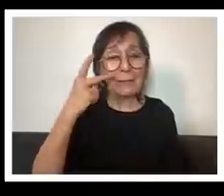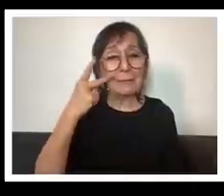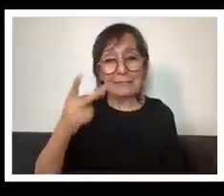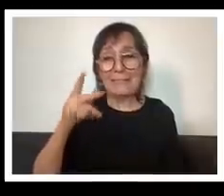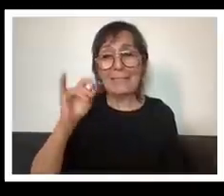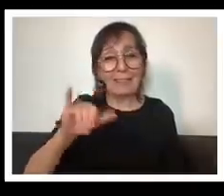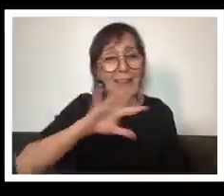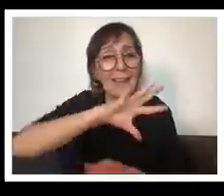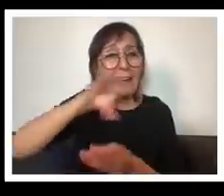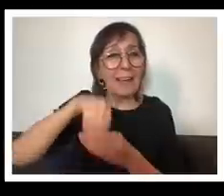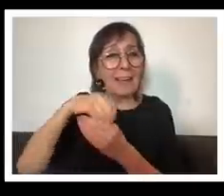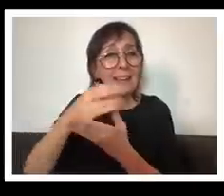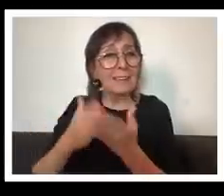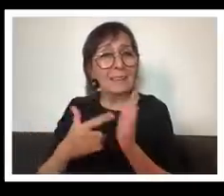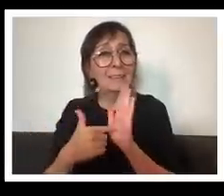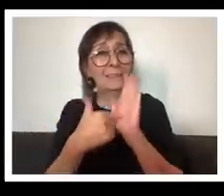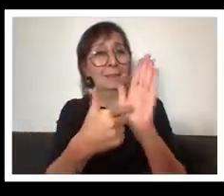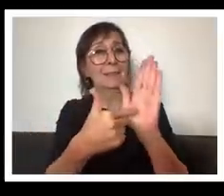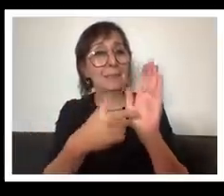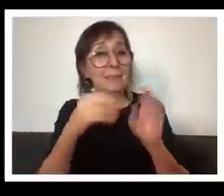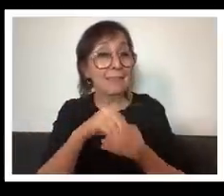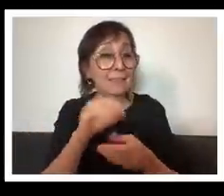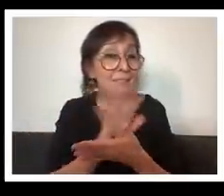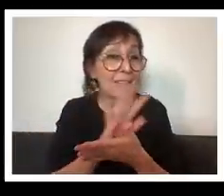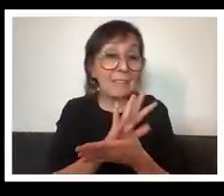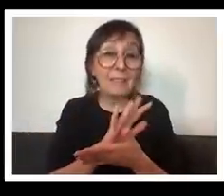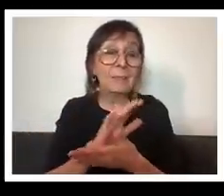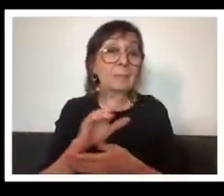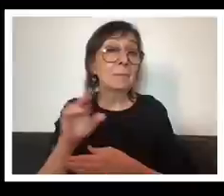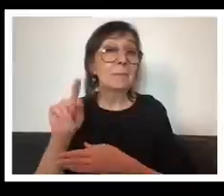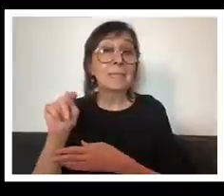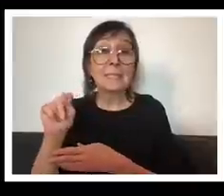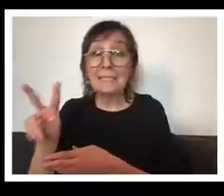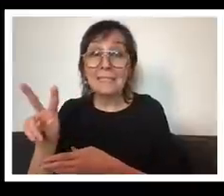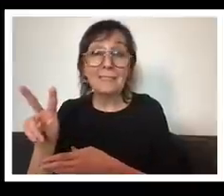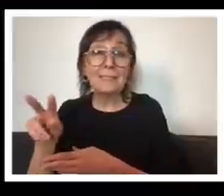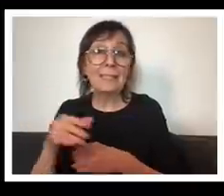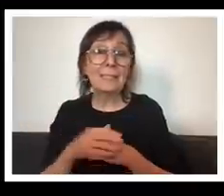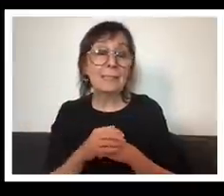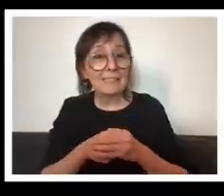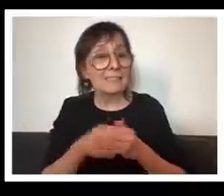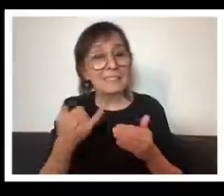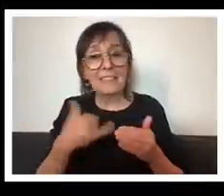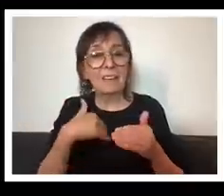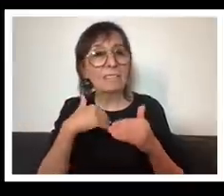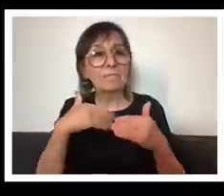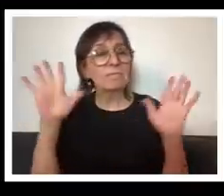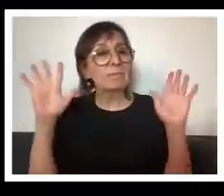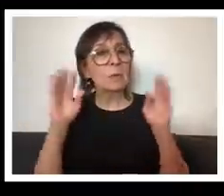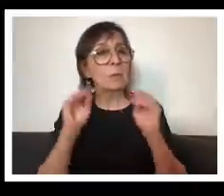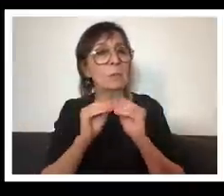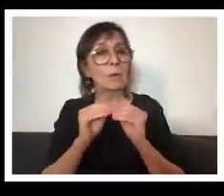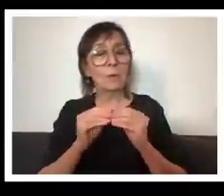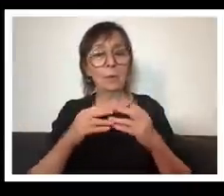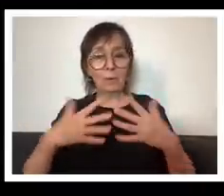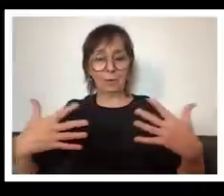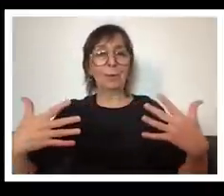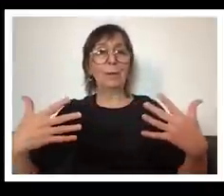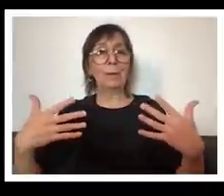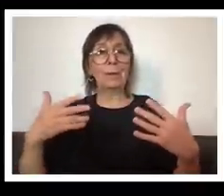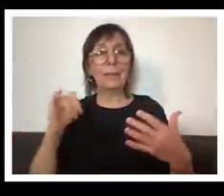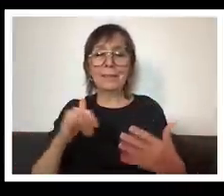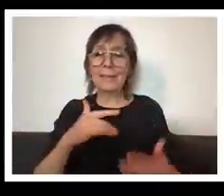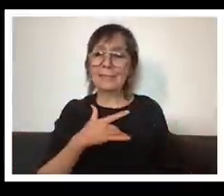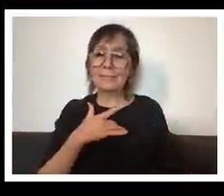um in film or you know intelligent uh in television and and so it's the sense of having pride